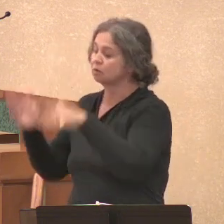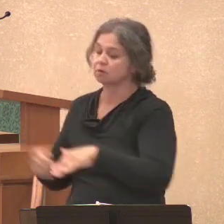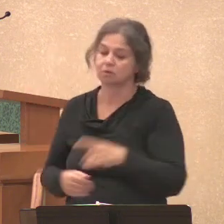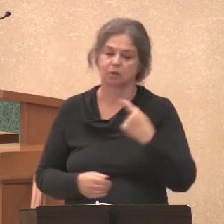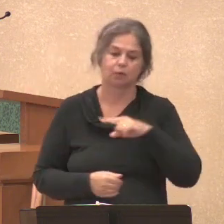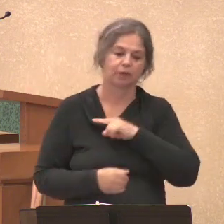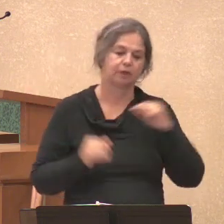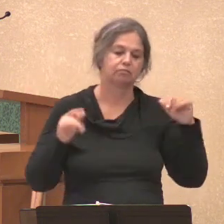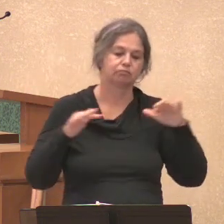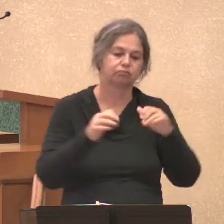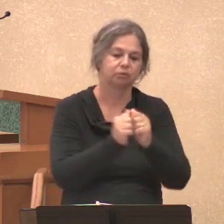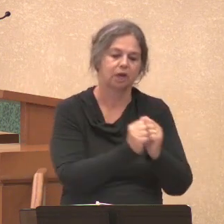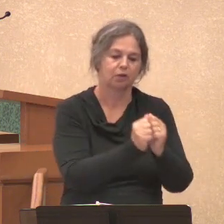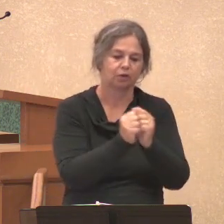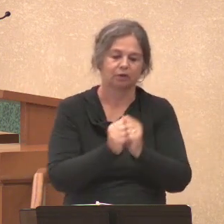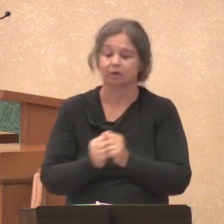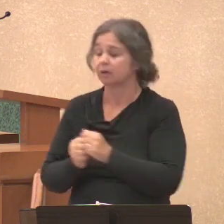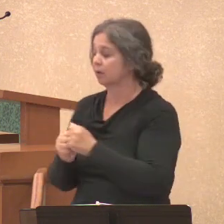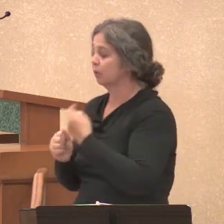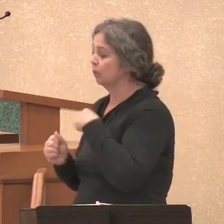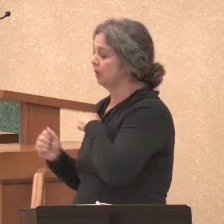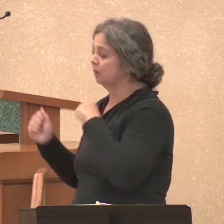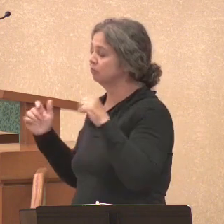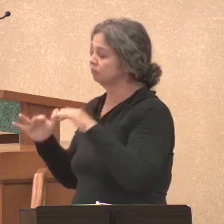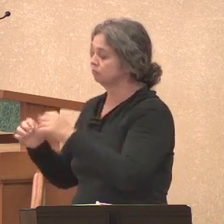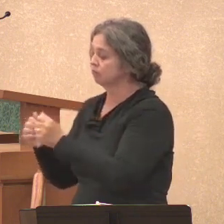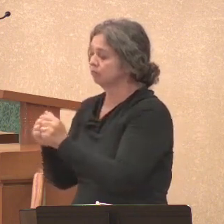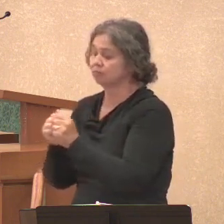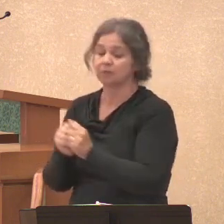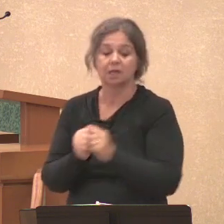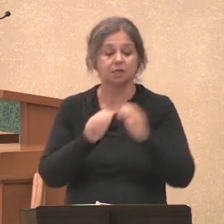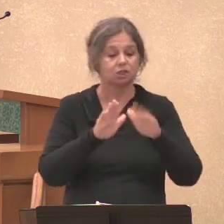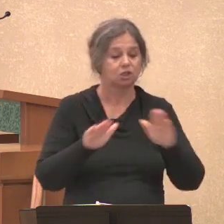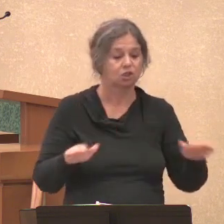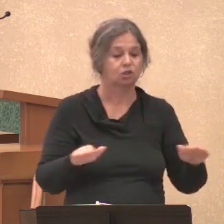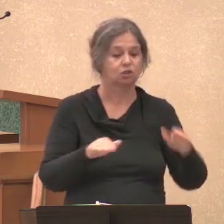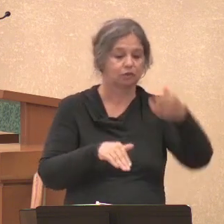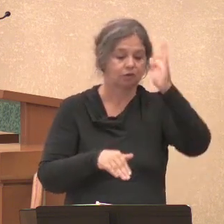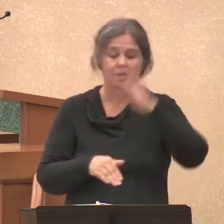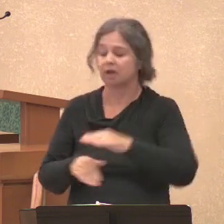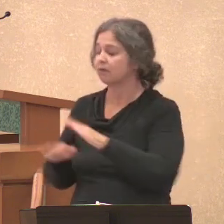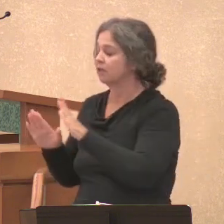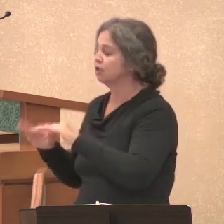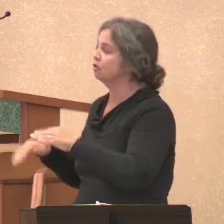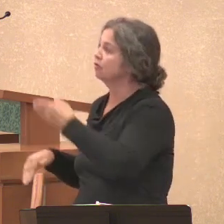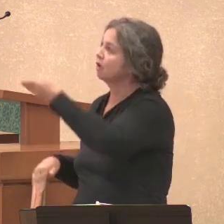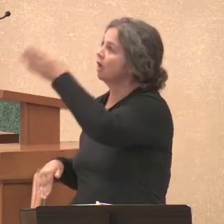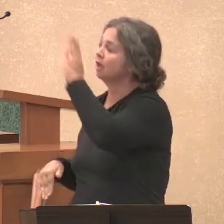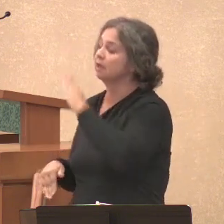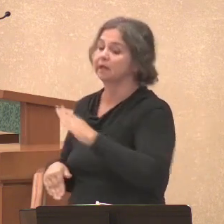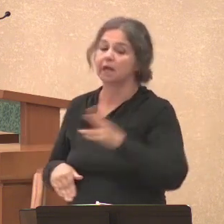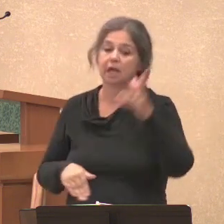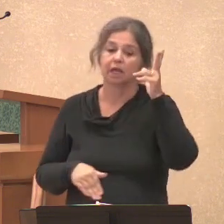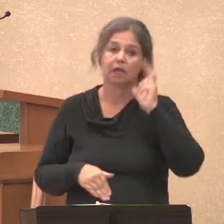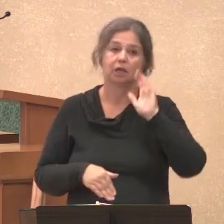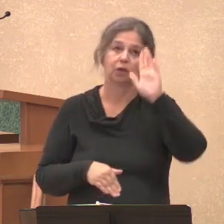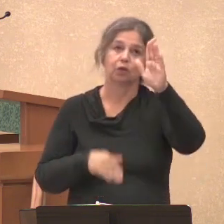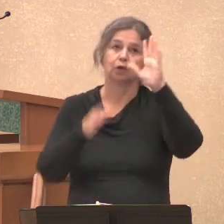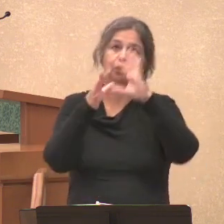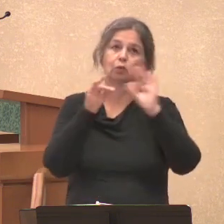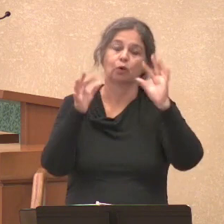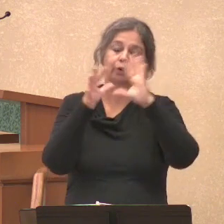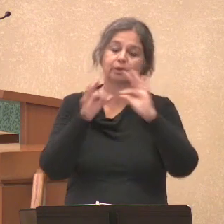And that we can gather here, that we can gather here as children of God, as children of God, and hear your word.